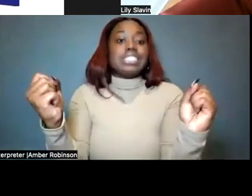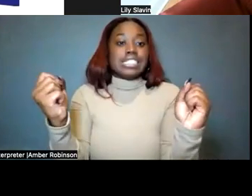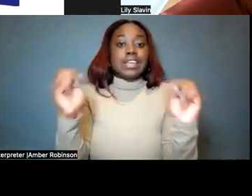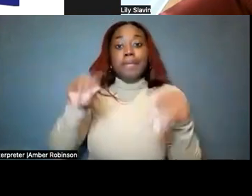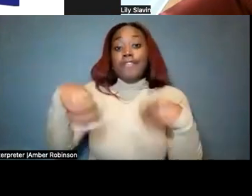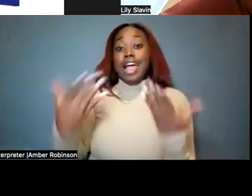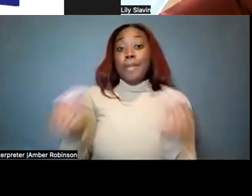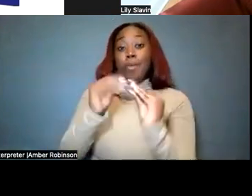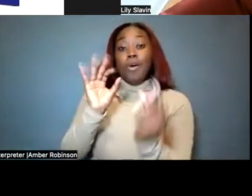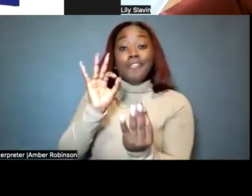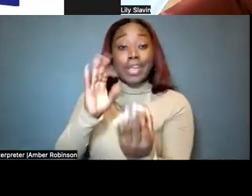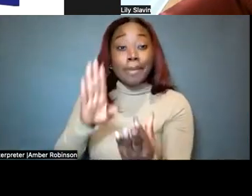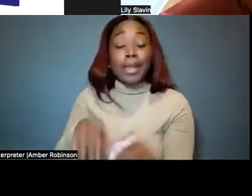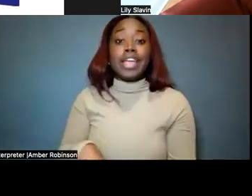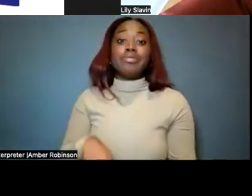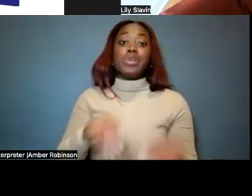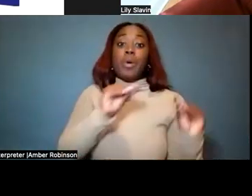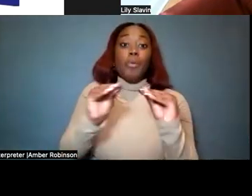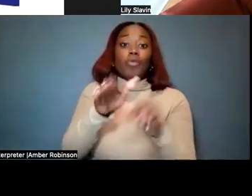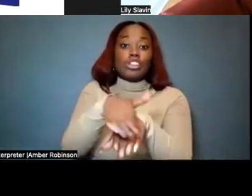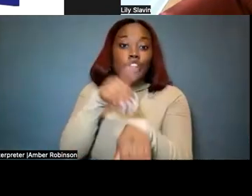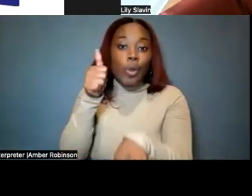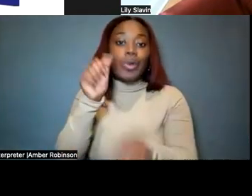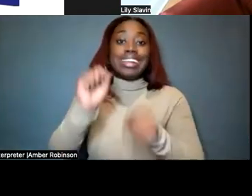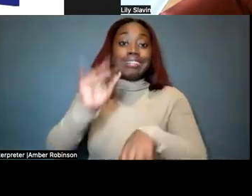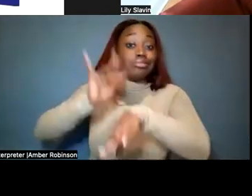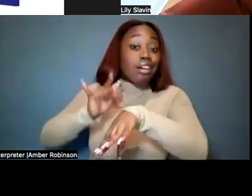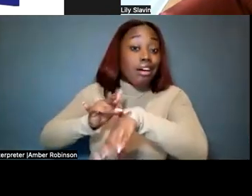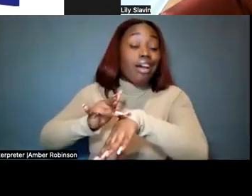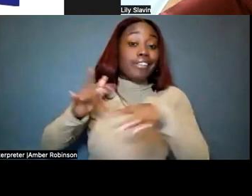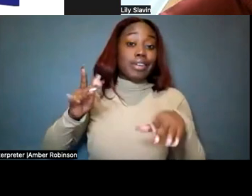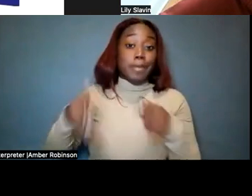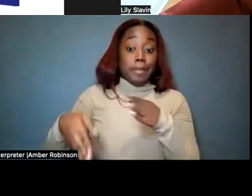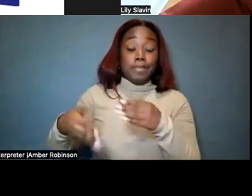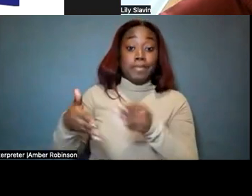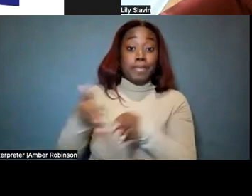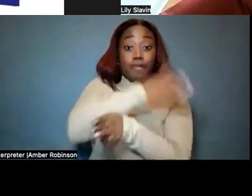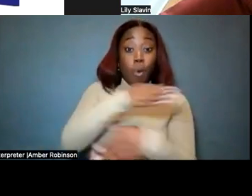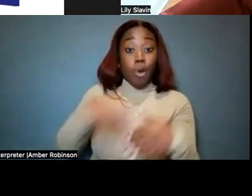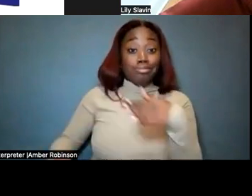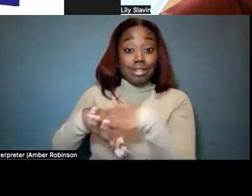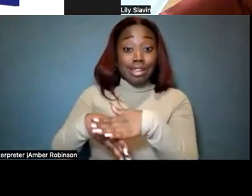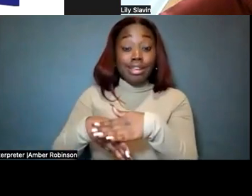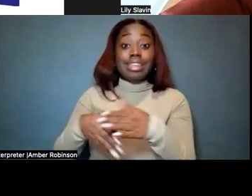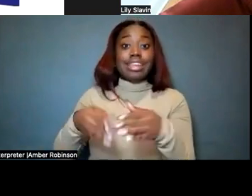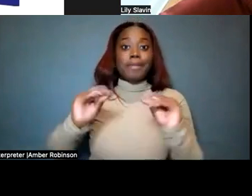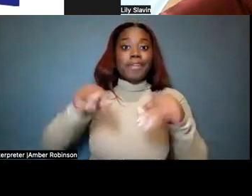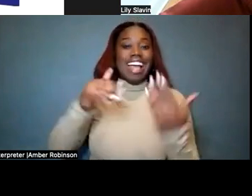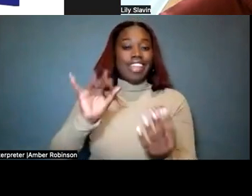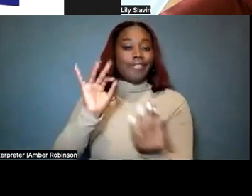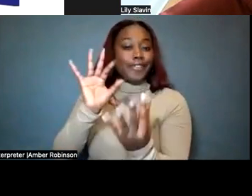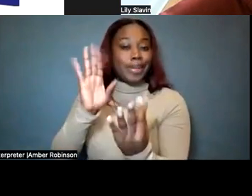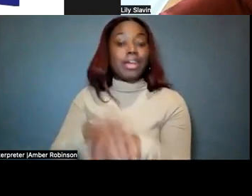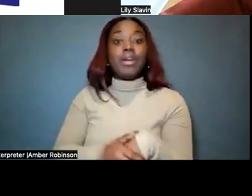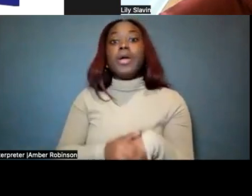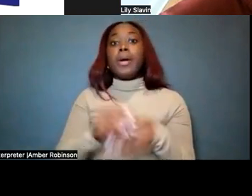more feedback. It moves slower. They can actually touch it before they kick it and get that feedback. More